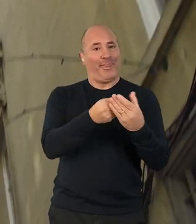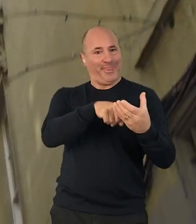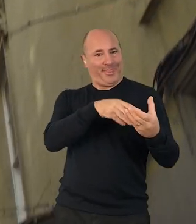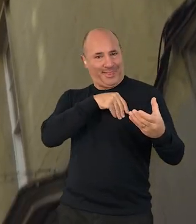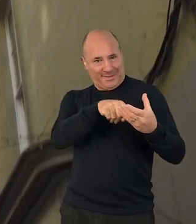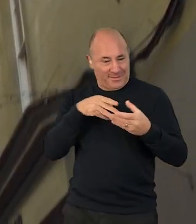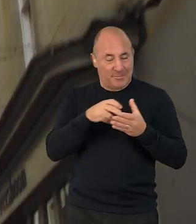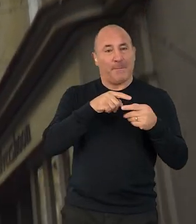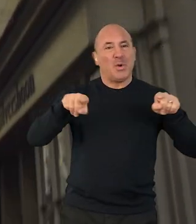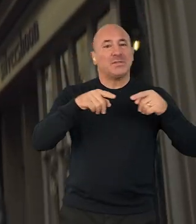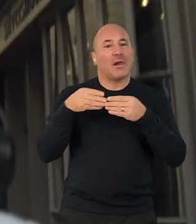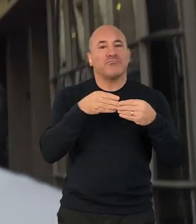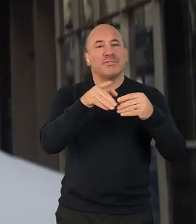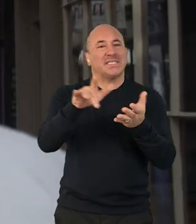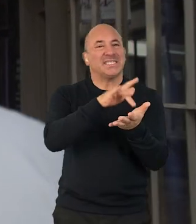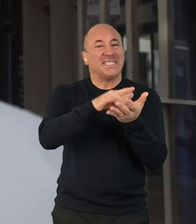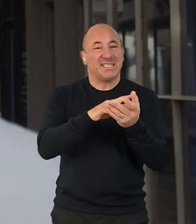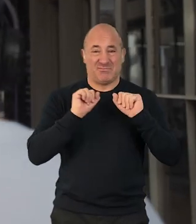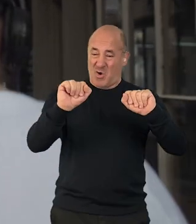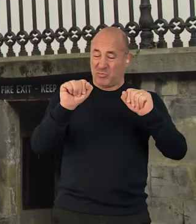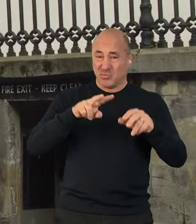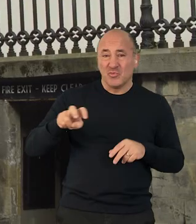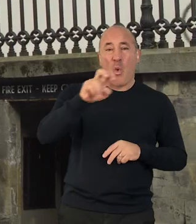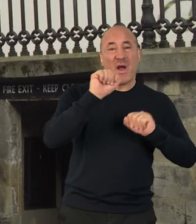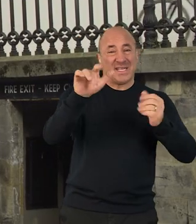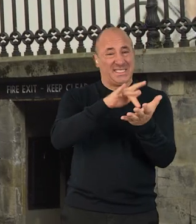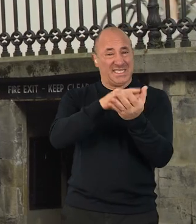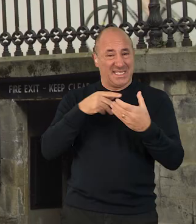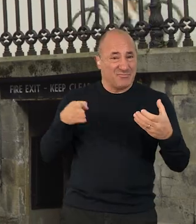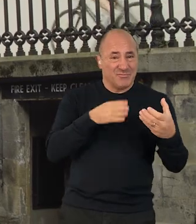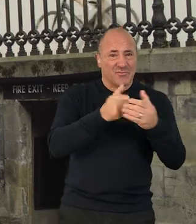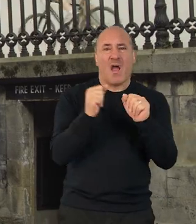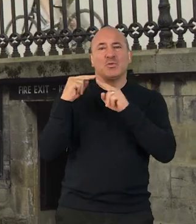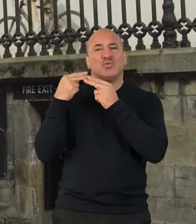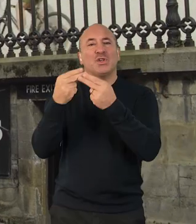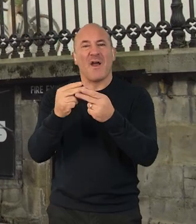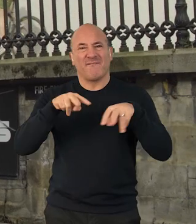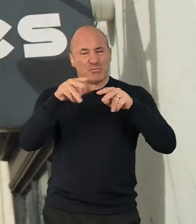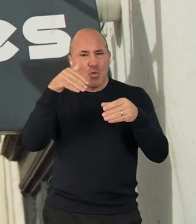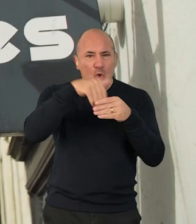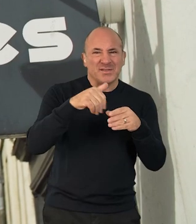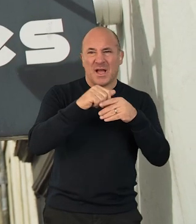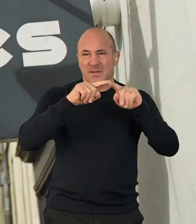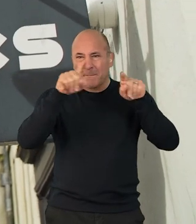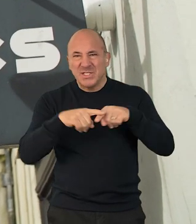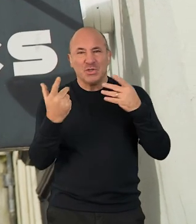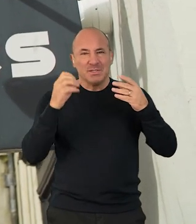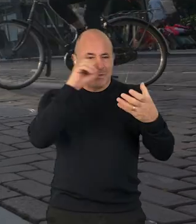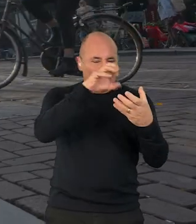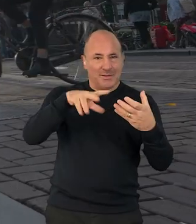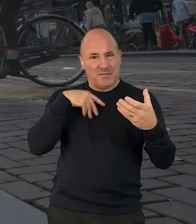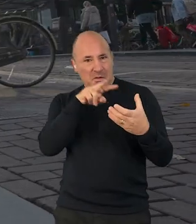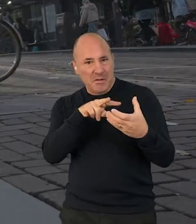trail through a city, it's their tour, it's their city at that moment and then more traditional stuff like video content and pictures and imagery as well.